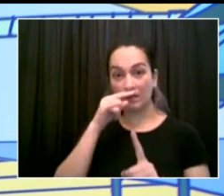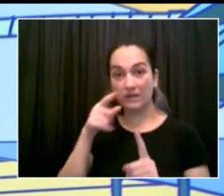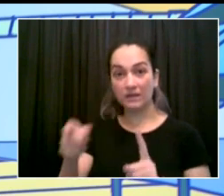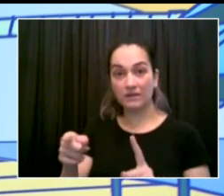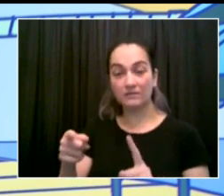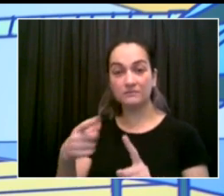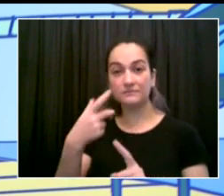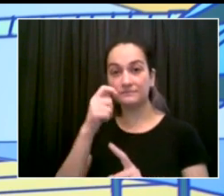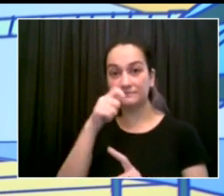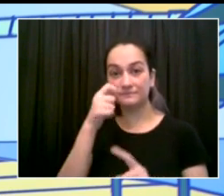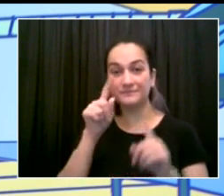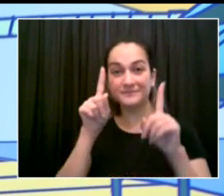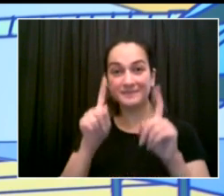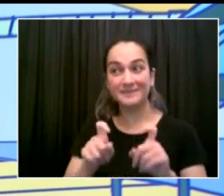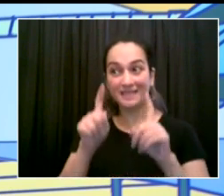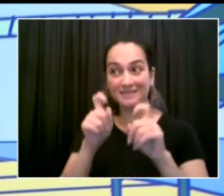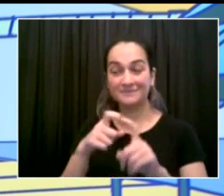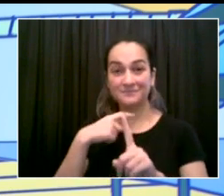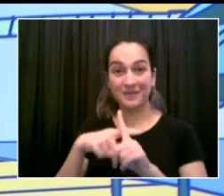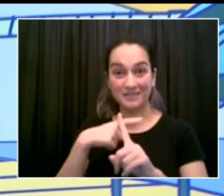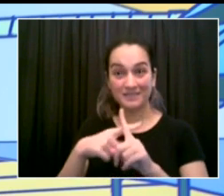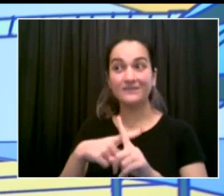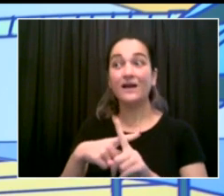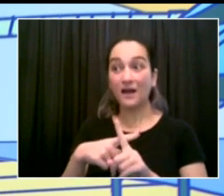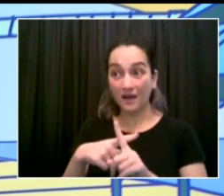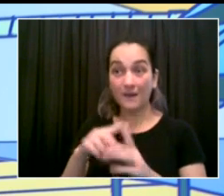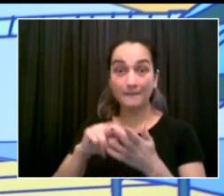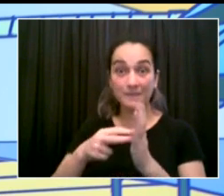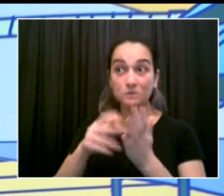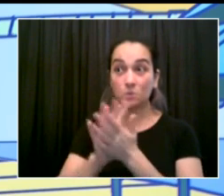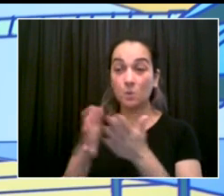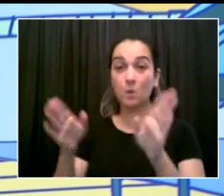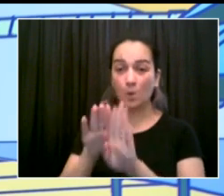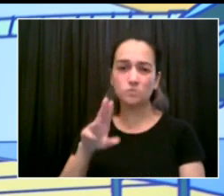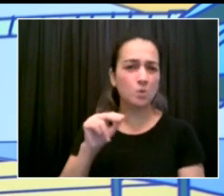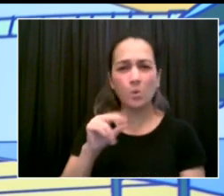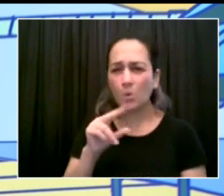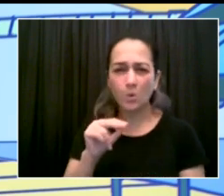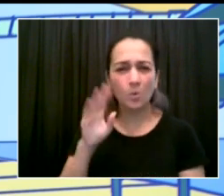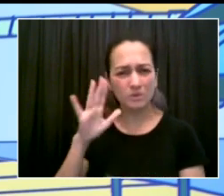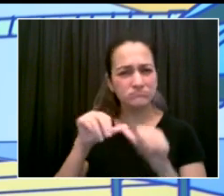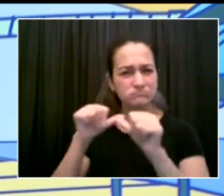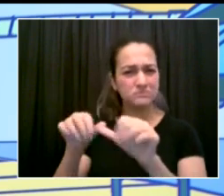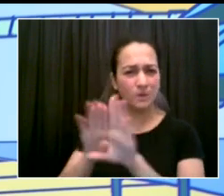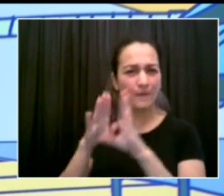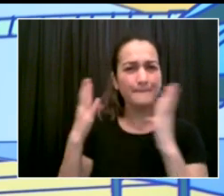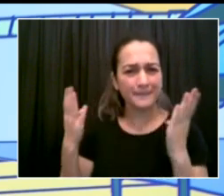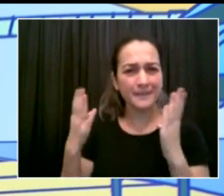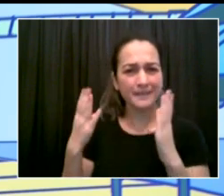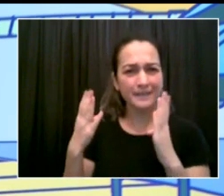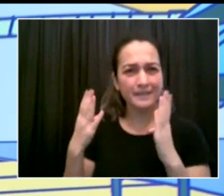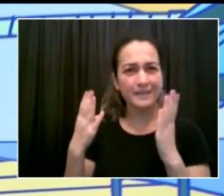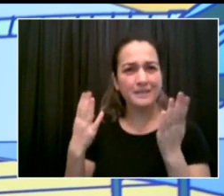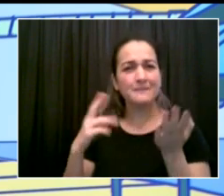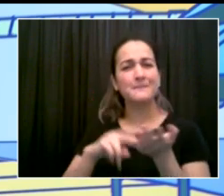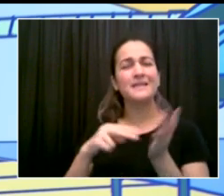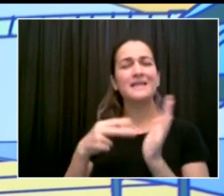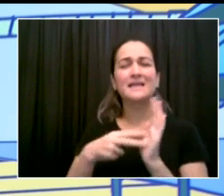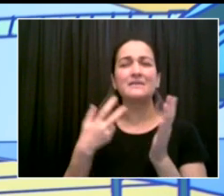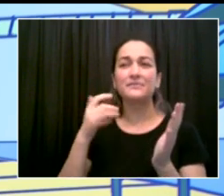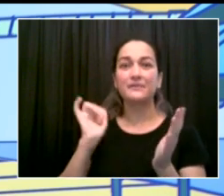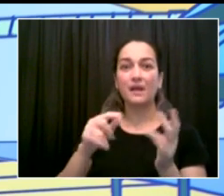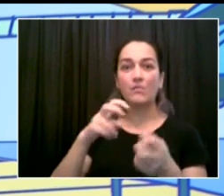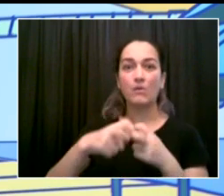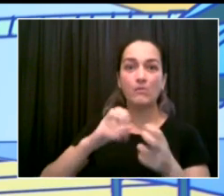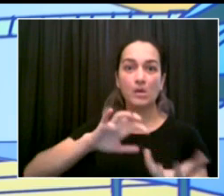different situation than what we had last year. So point one, I expect a lot less disruption, a lot more kids just staying in school